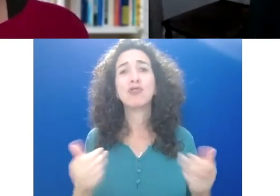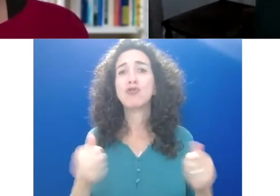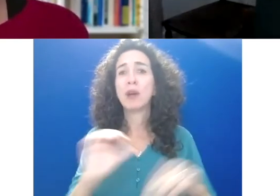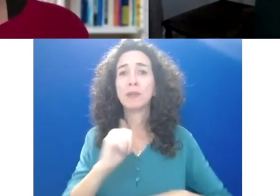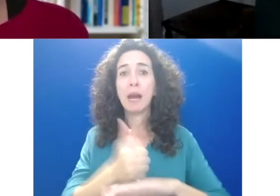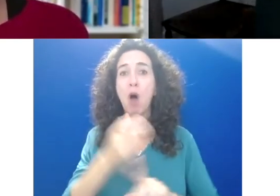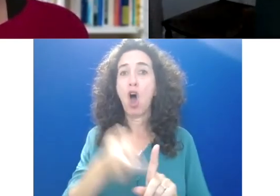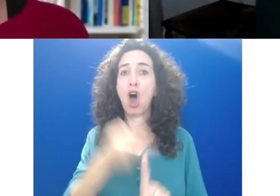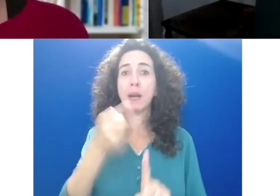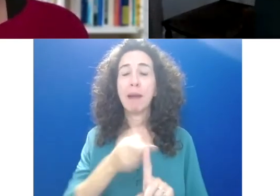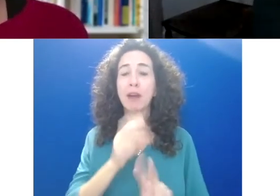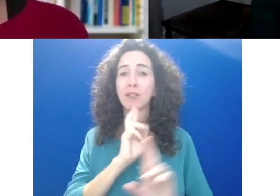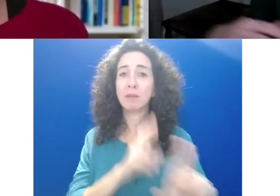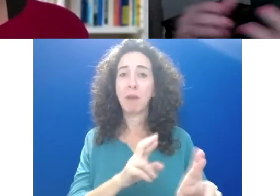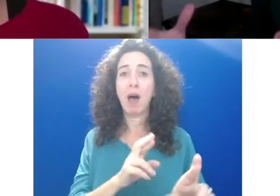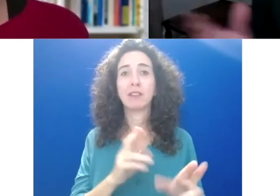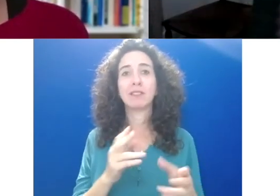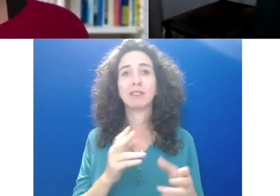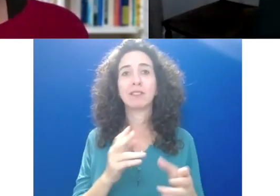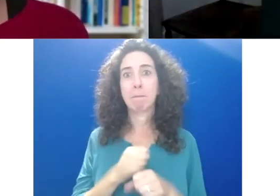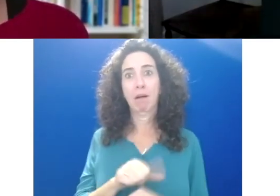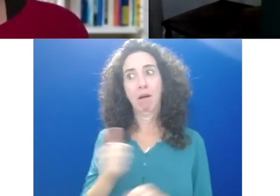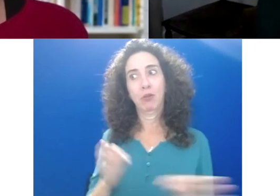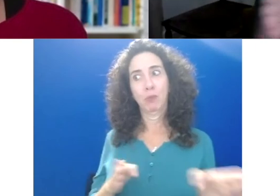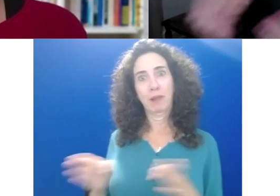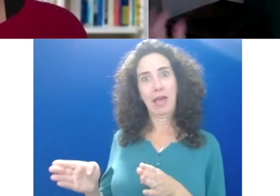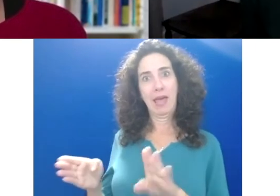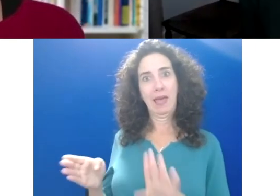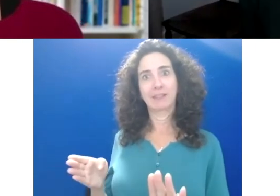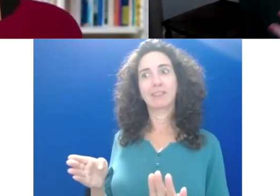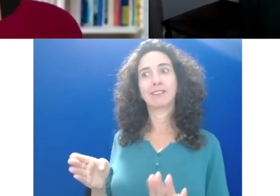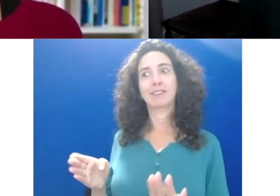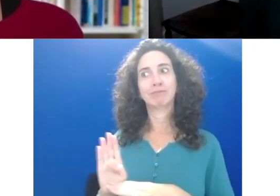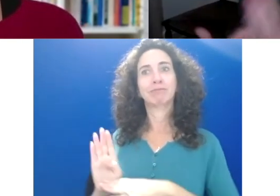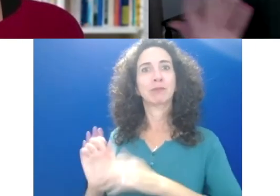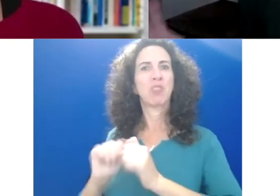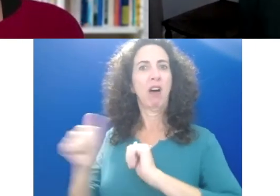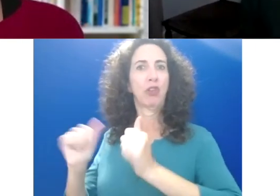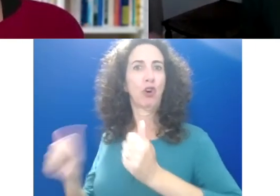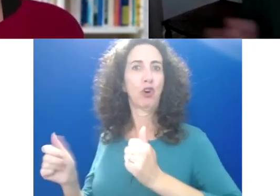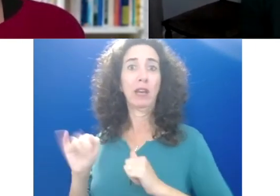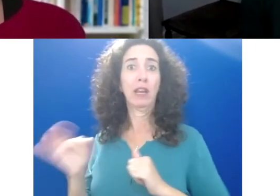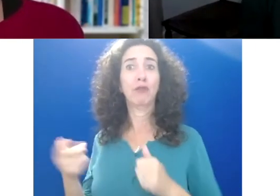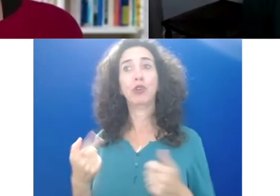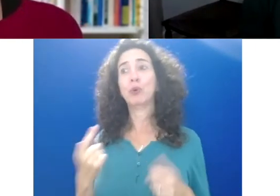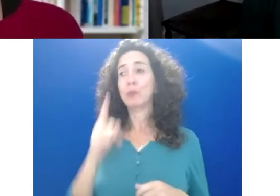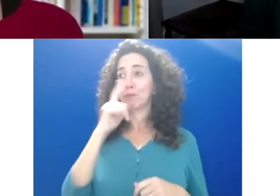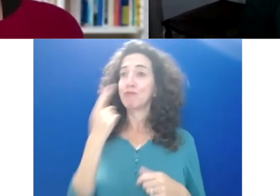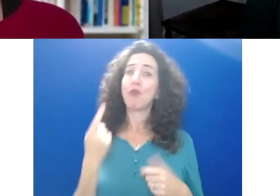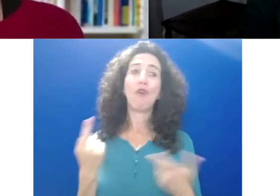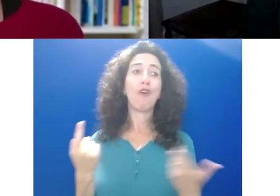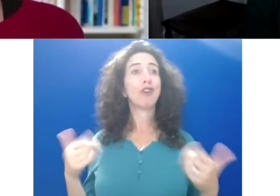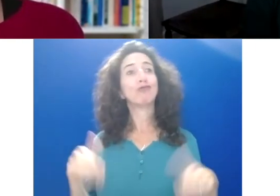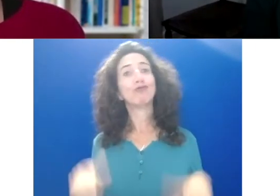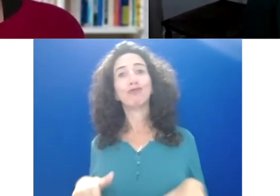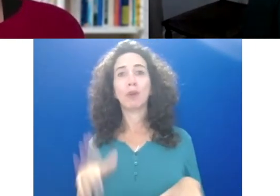make some plans, make some alternate plans so that you have things you know you're going to do, because otherwise you might just end up right back on your screens, which is what we've been doing for the past